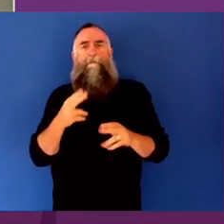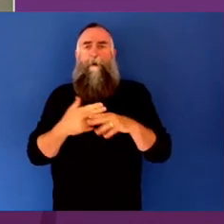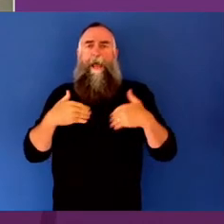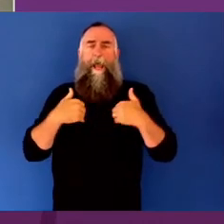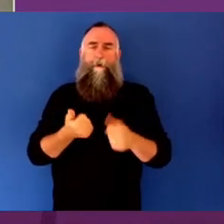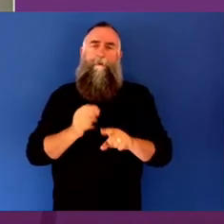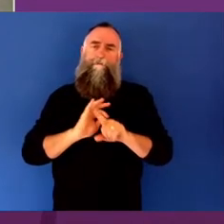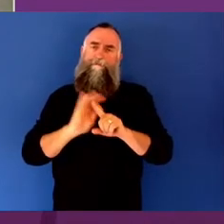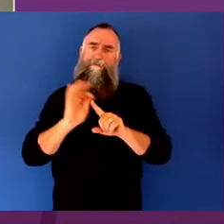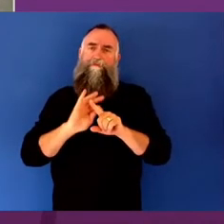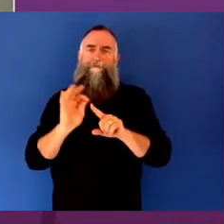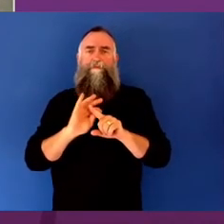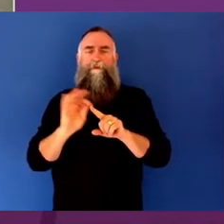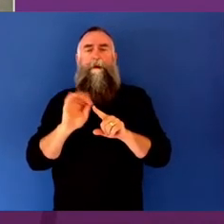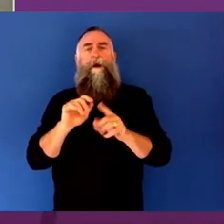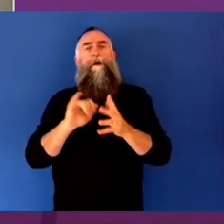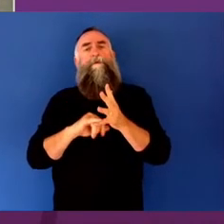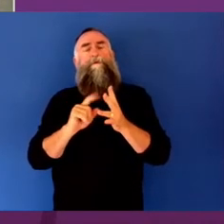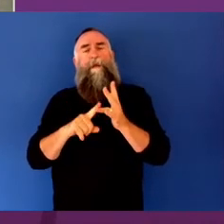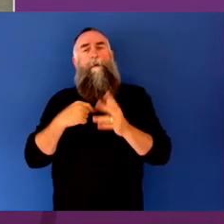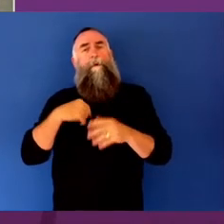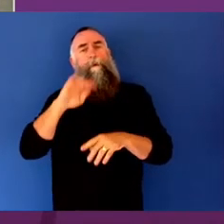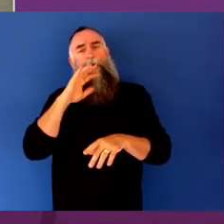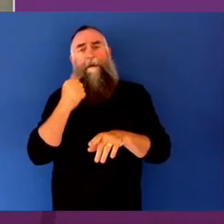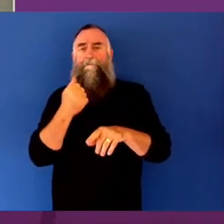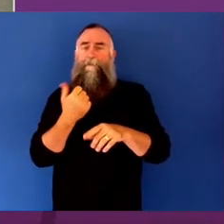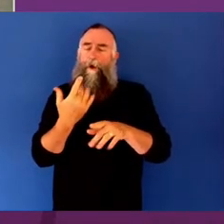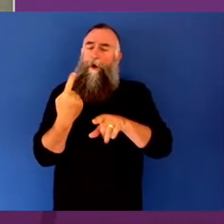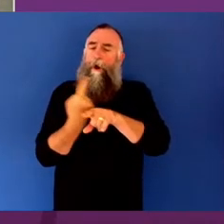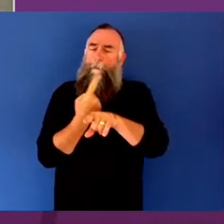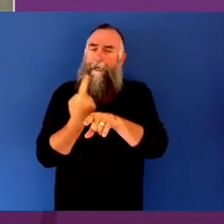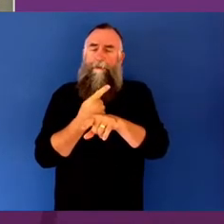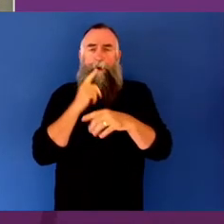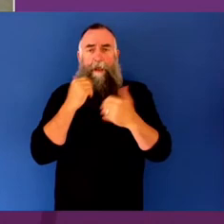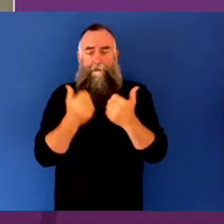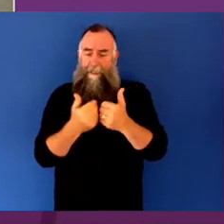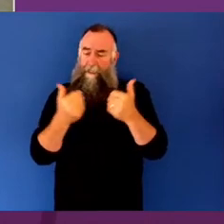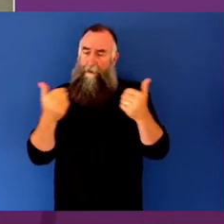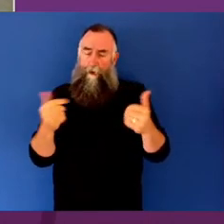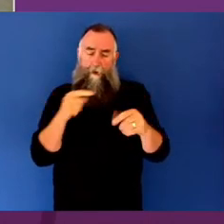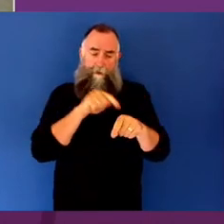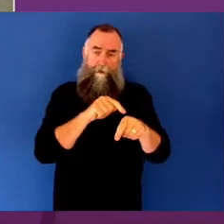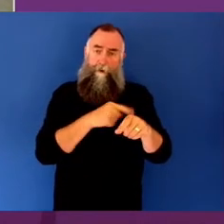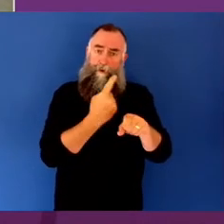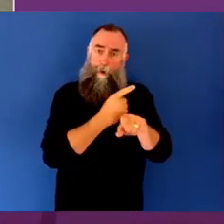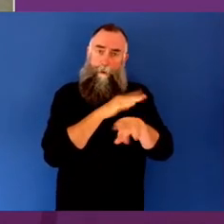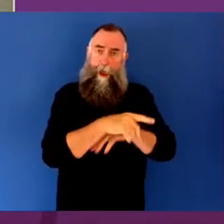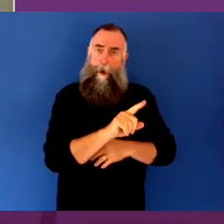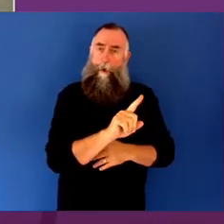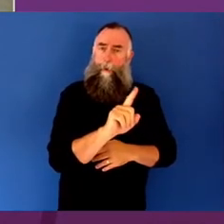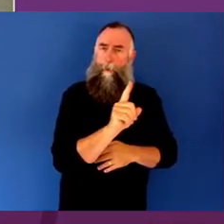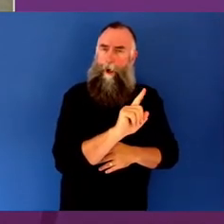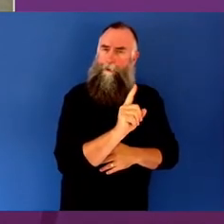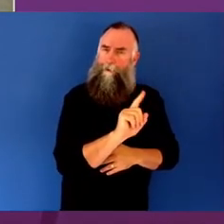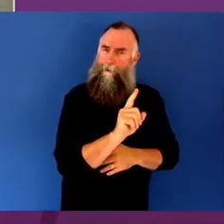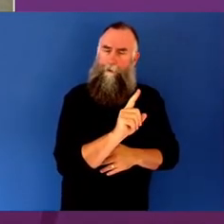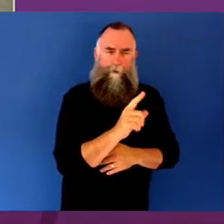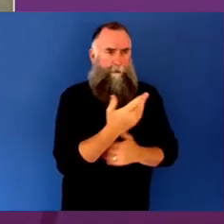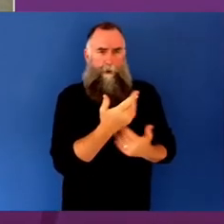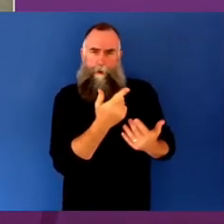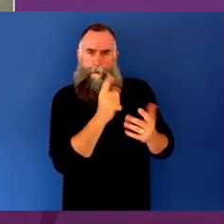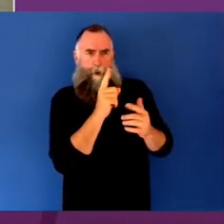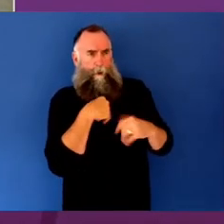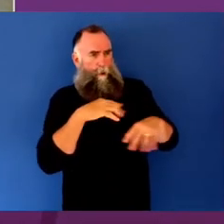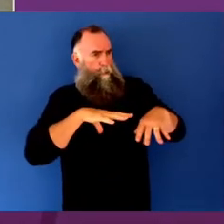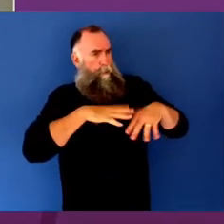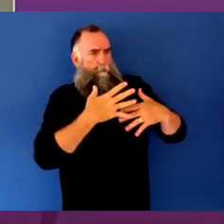broadly separated into two parts. A discussion about the what. So the what do we know? What is the existing